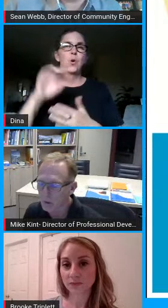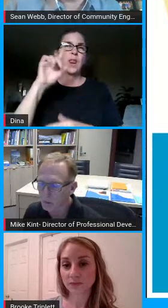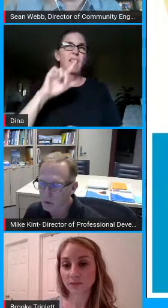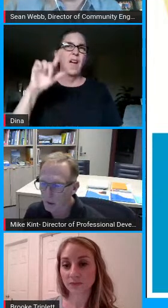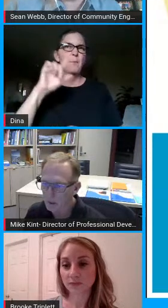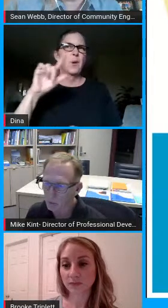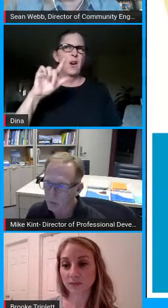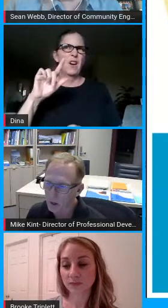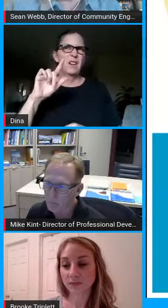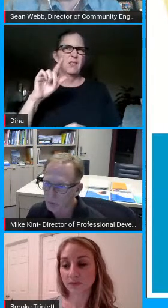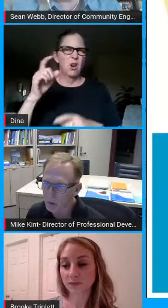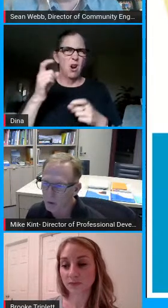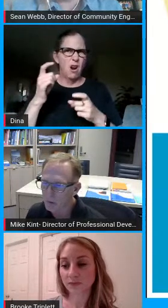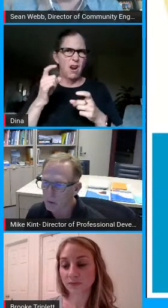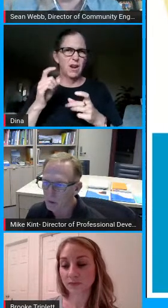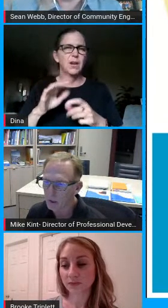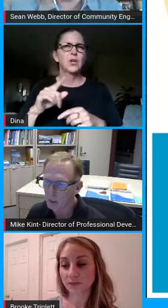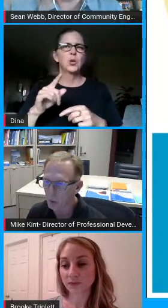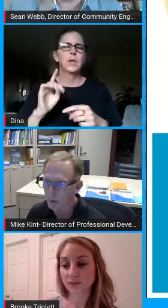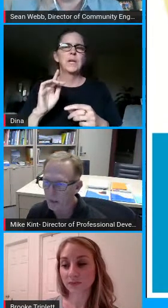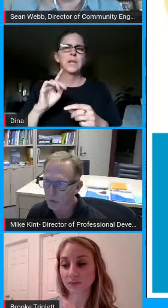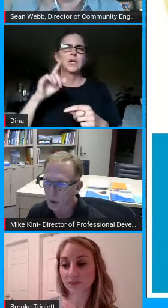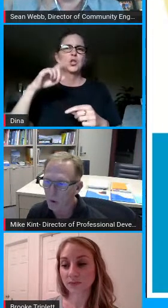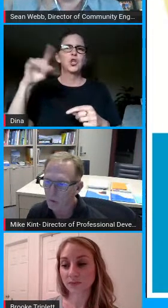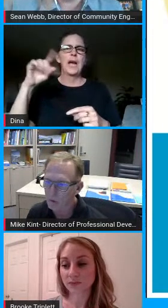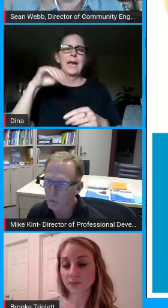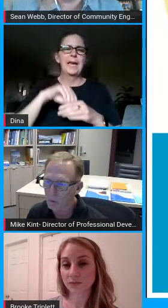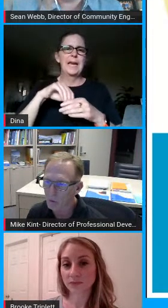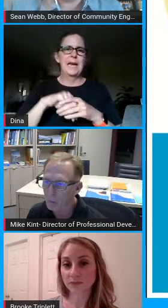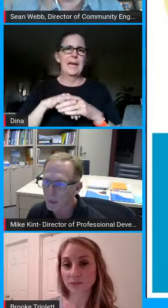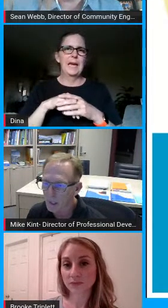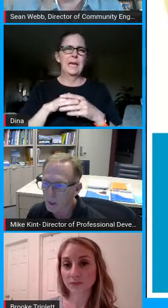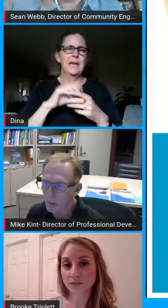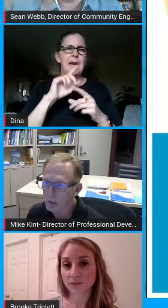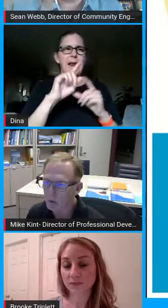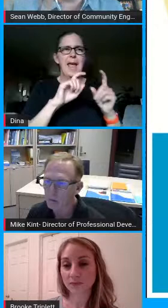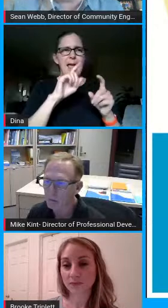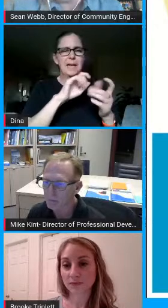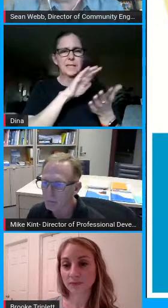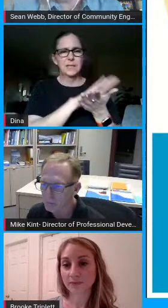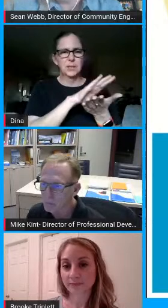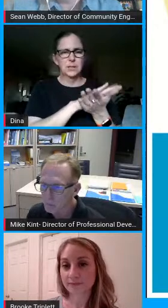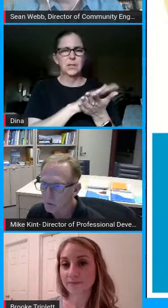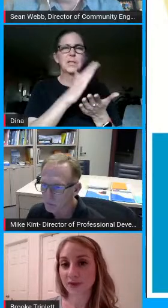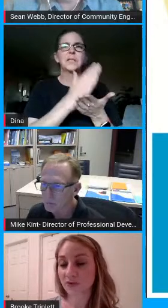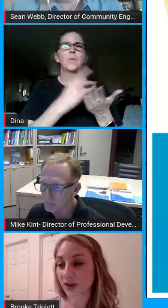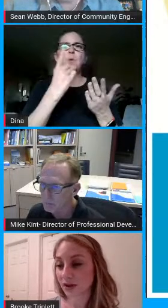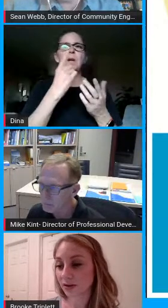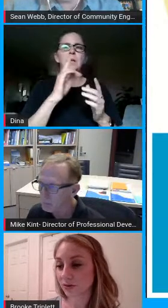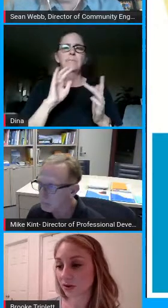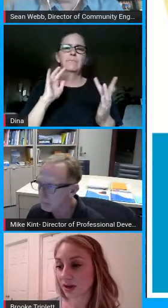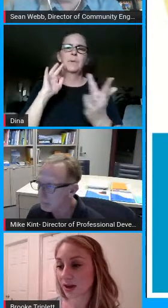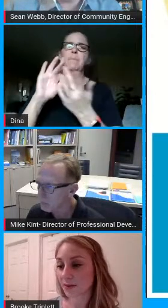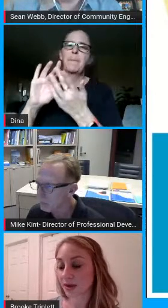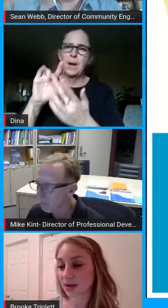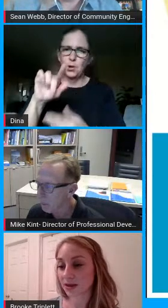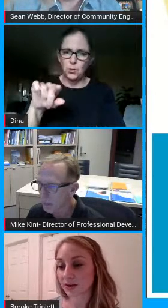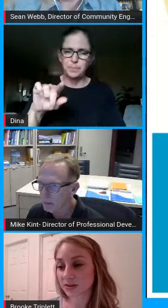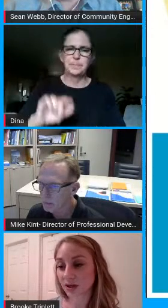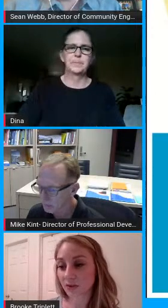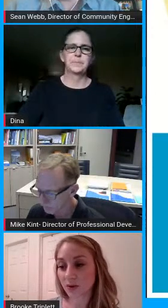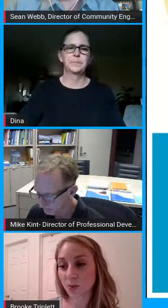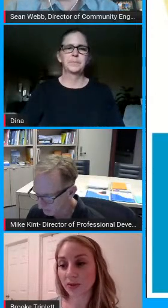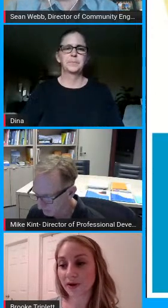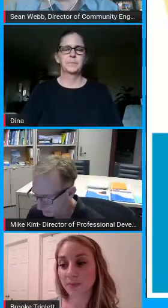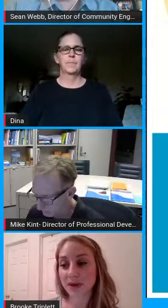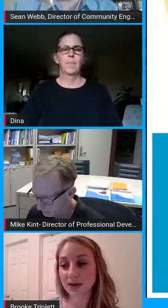definitely check in with the office staff and and put in that request and somebody can get back to them okay great um and